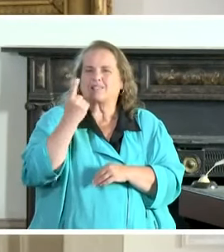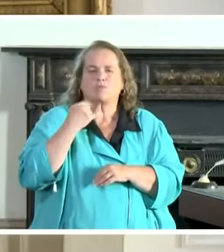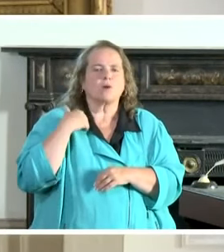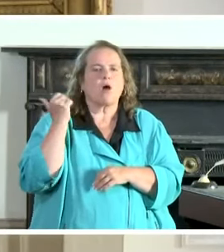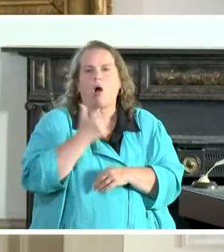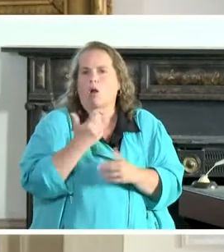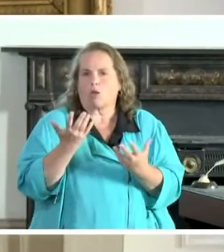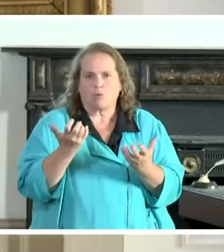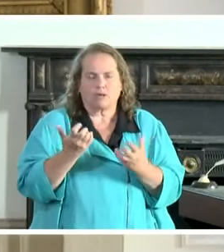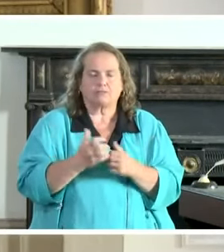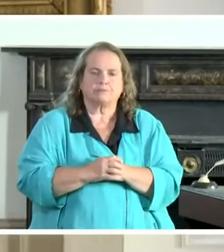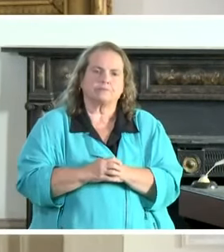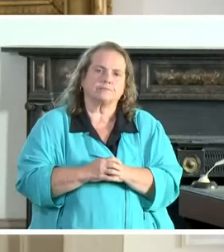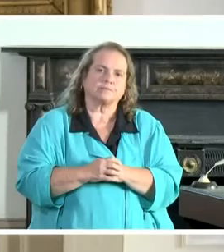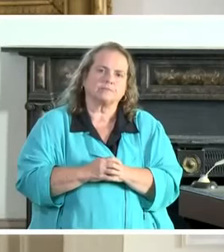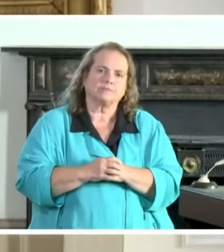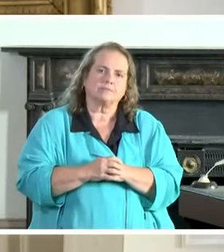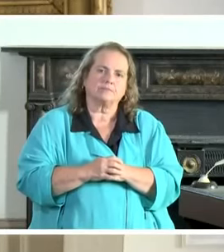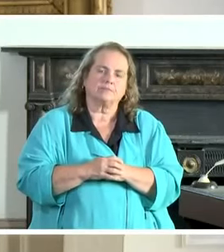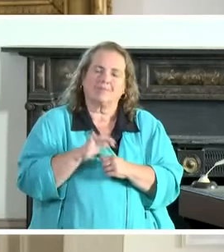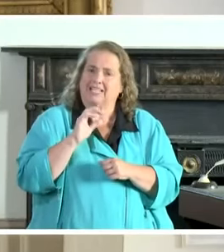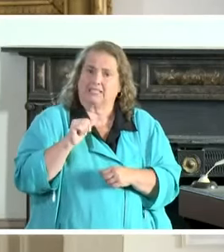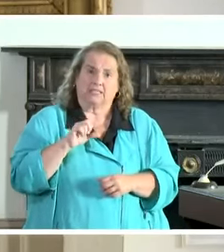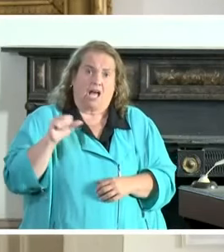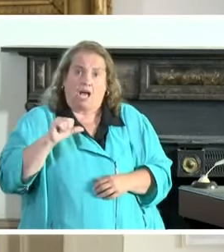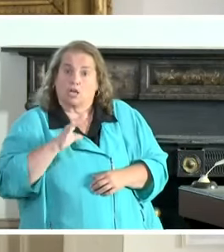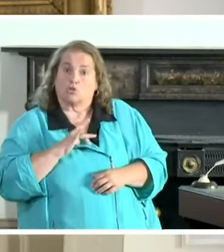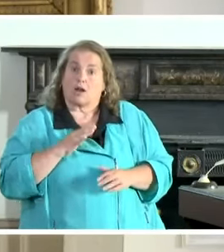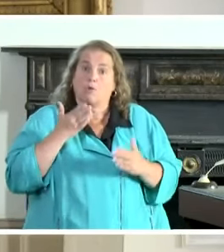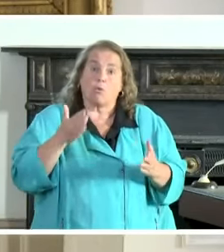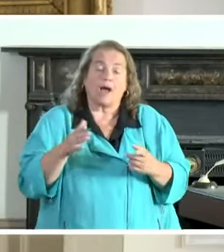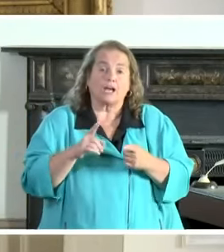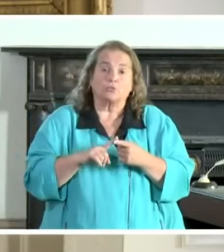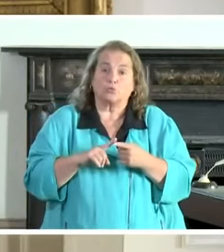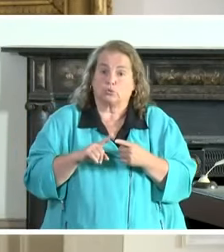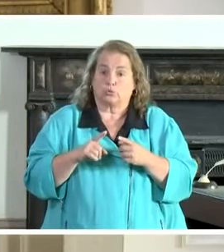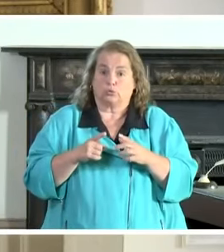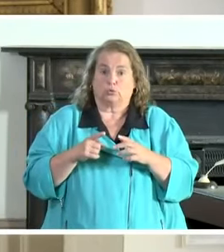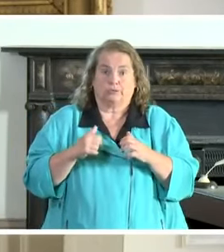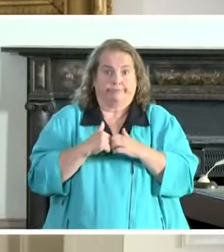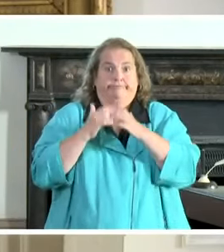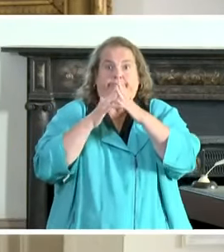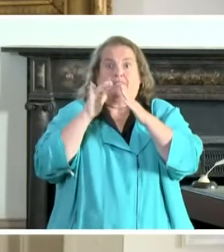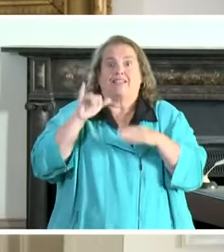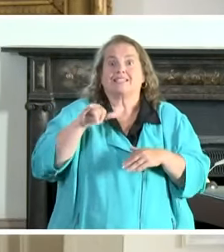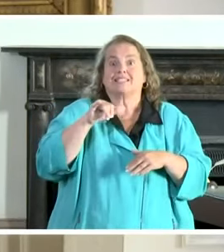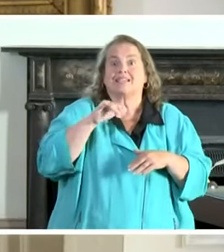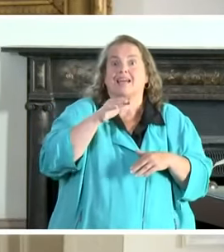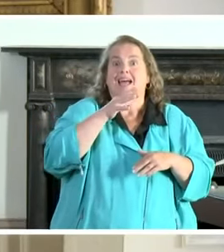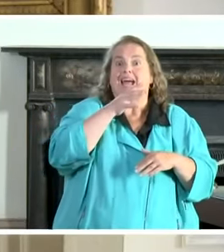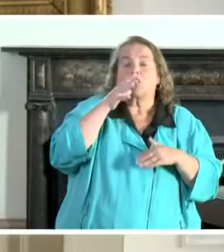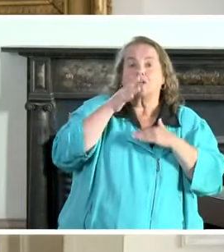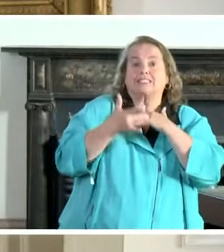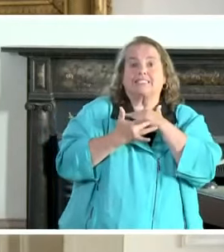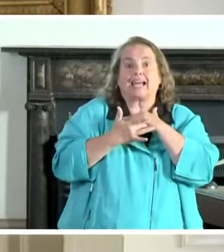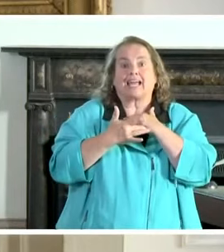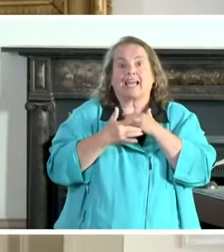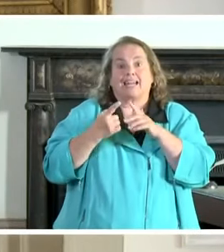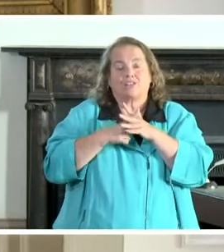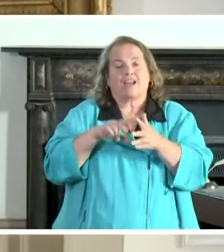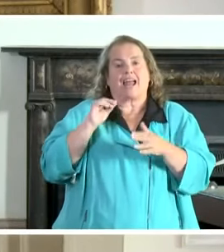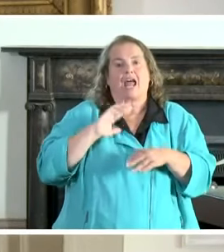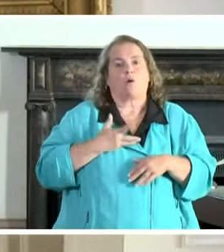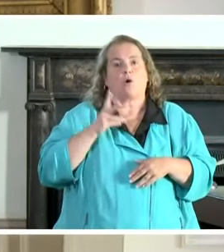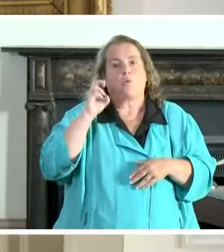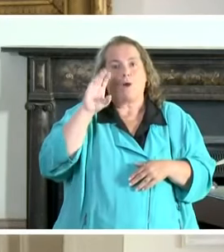want. This has been, it's an incredible way to launch this Agritech initiative. Today we also launched our website listing